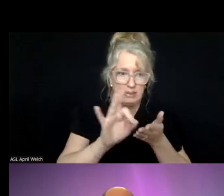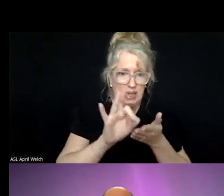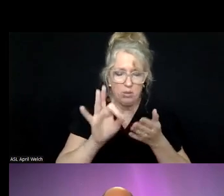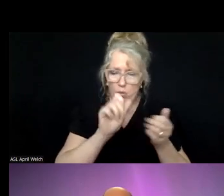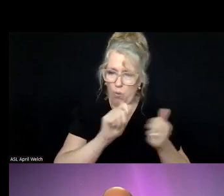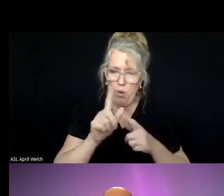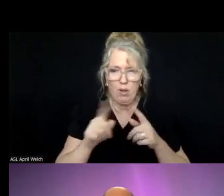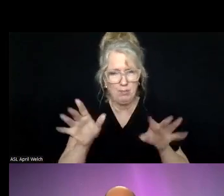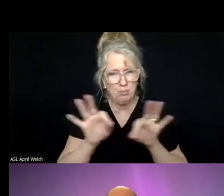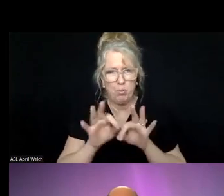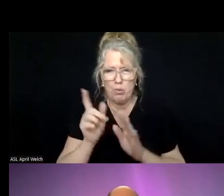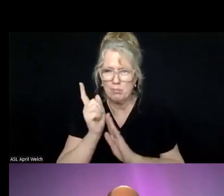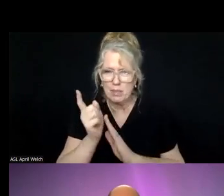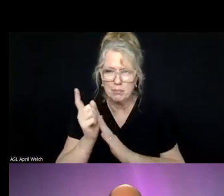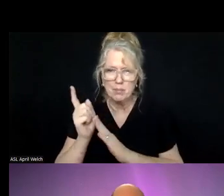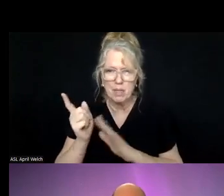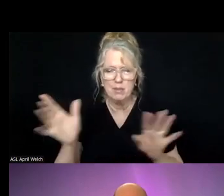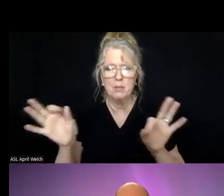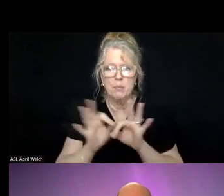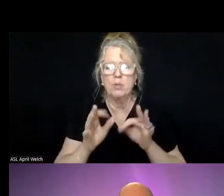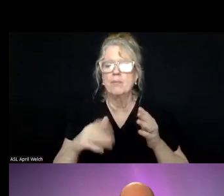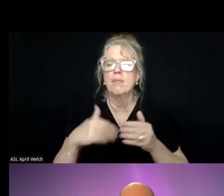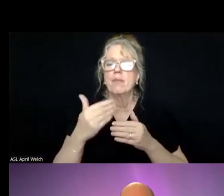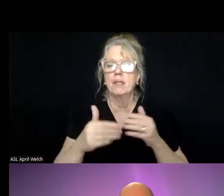minute matters. Next slide.